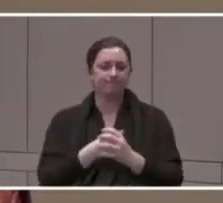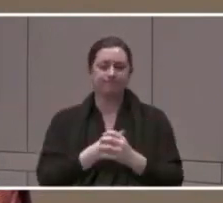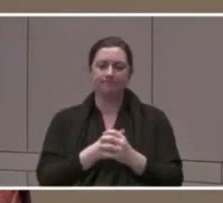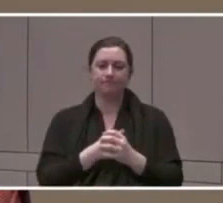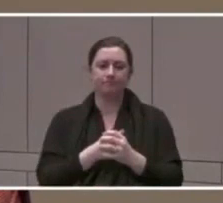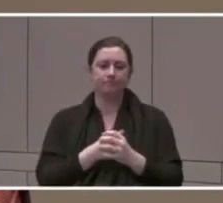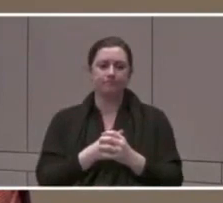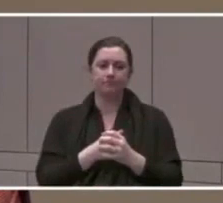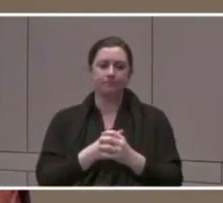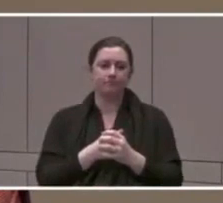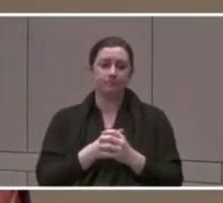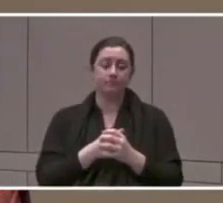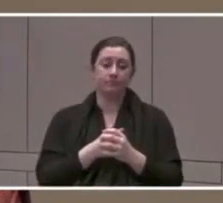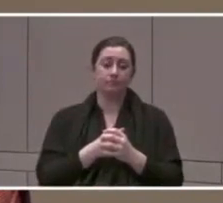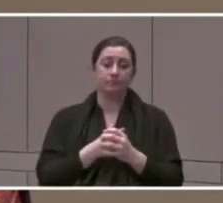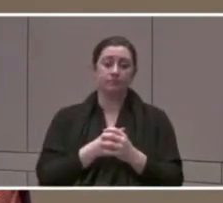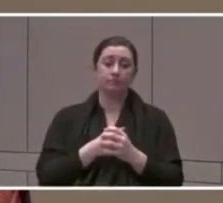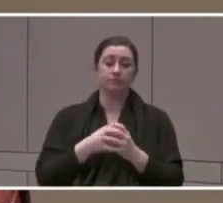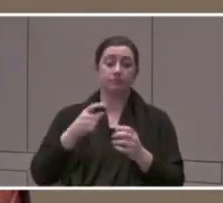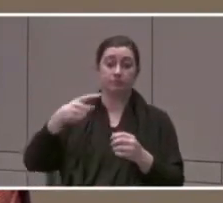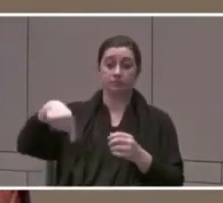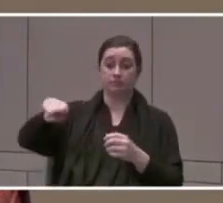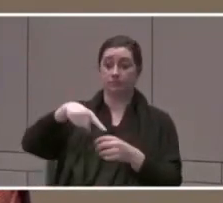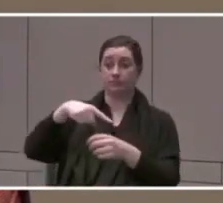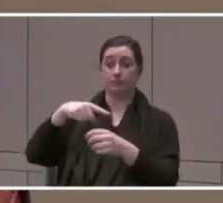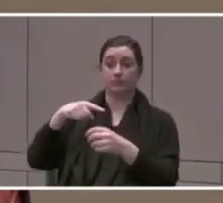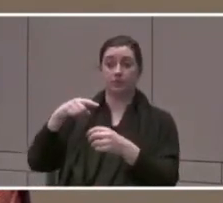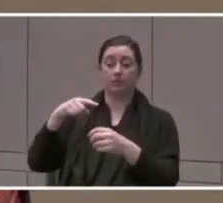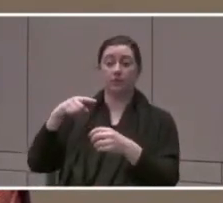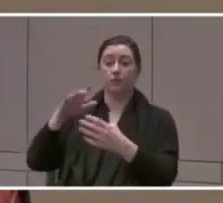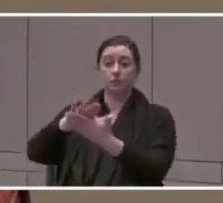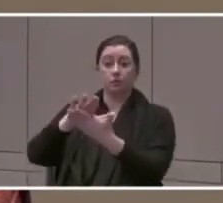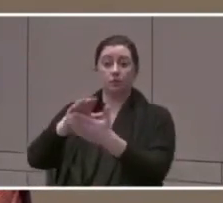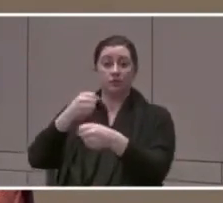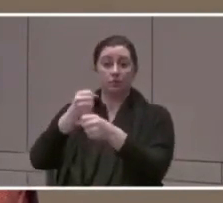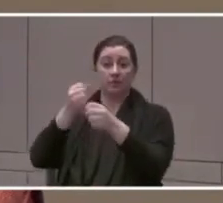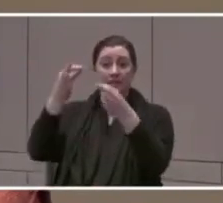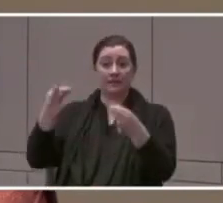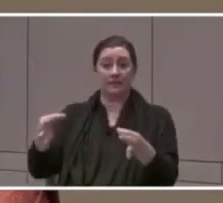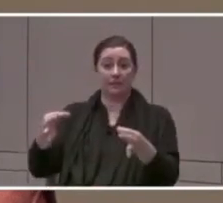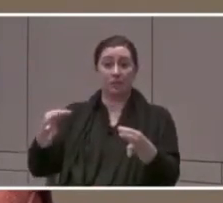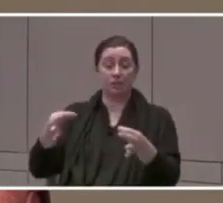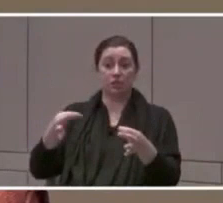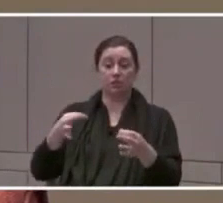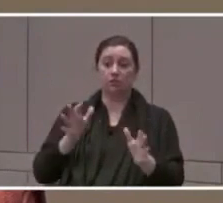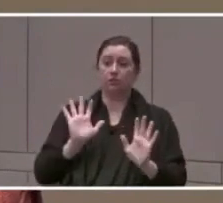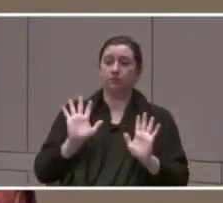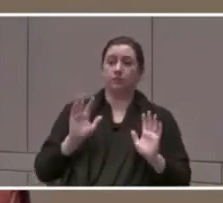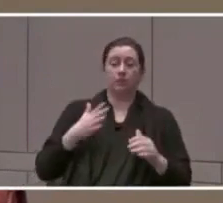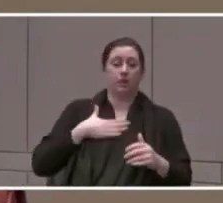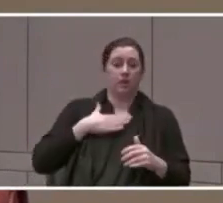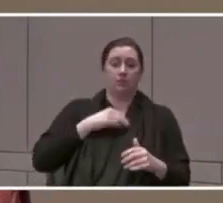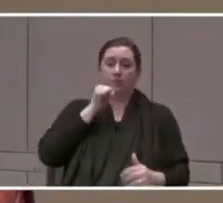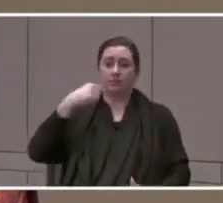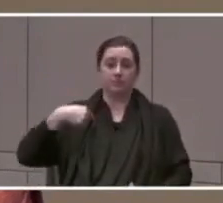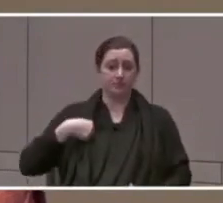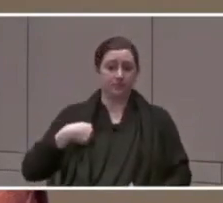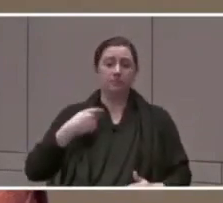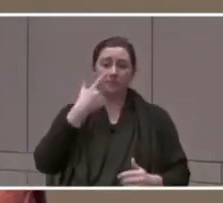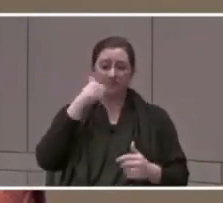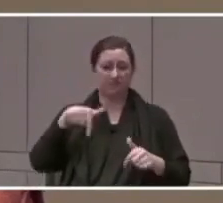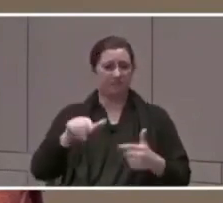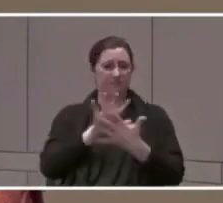I just don't envy the position that they're being put in. And so I feel like if we're lifting the mask mandate for the county,